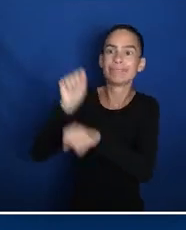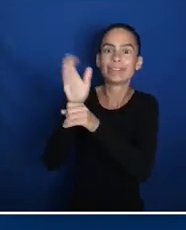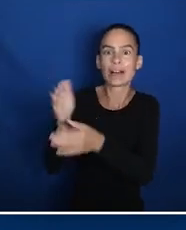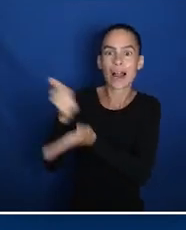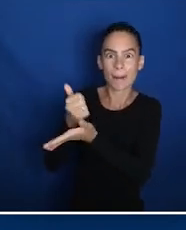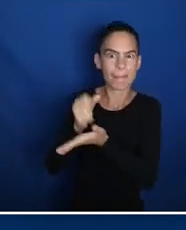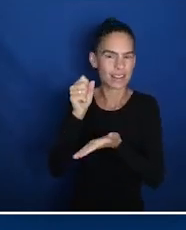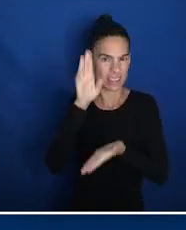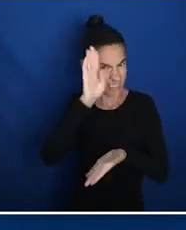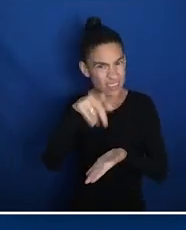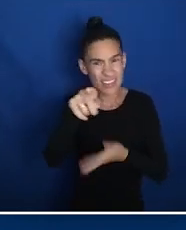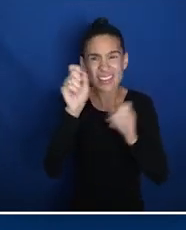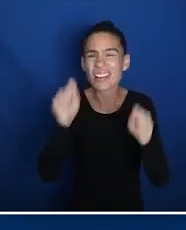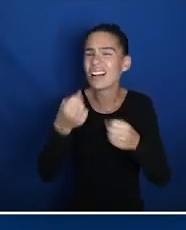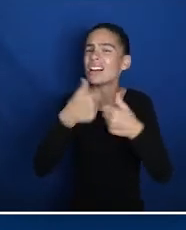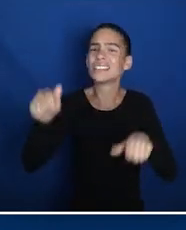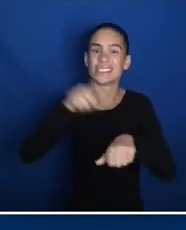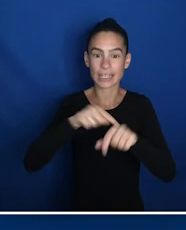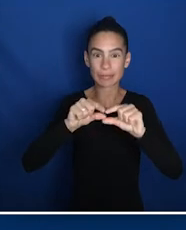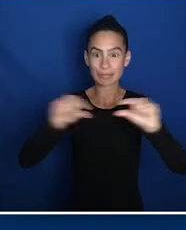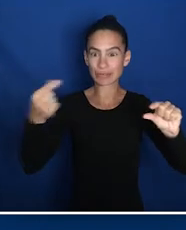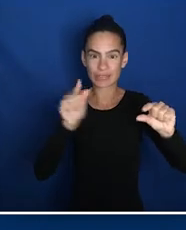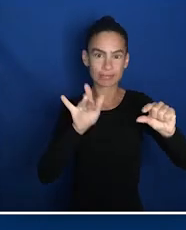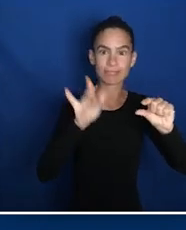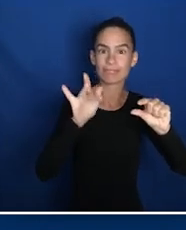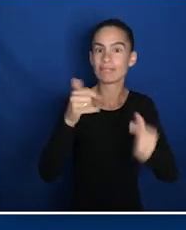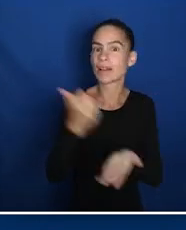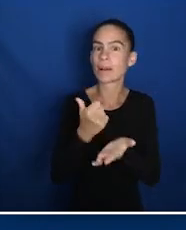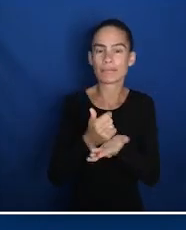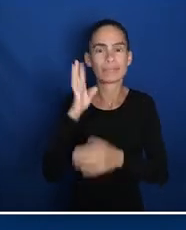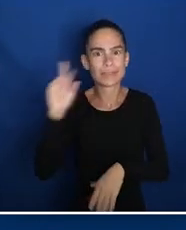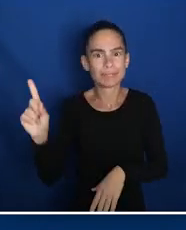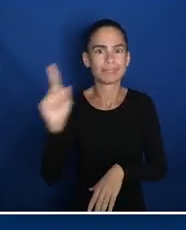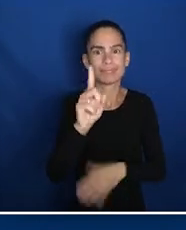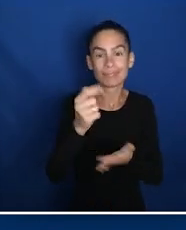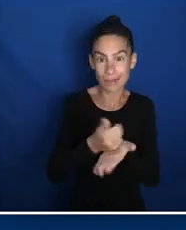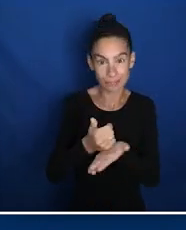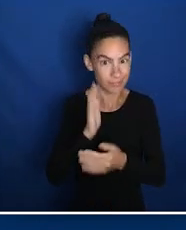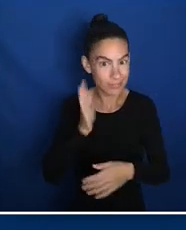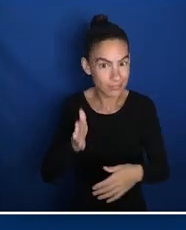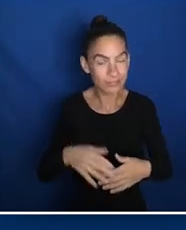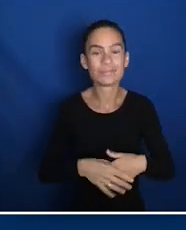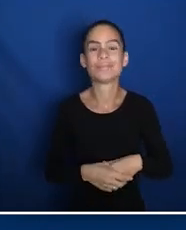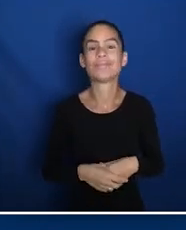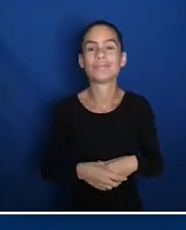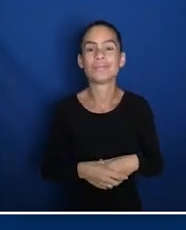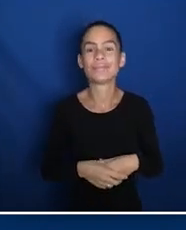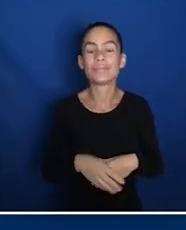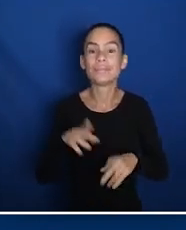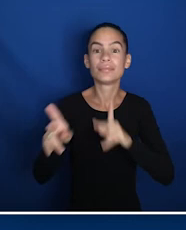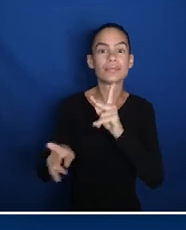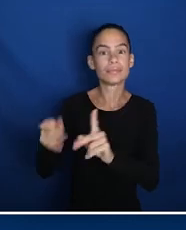poll worker's attention. You can always press the green help button in a voting session to get help from any polling worker and they'll come around and assist you.